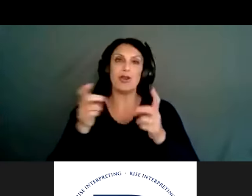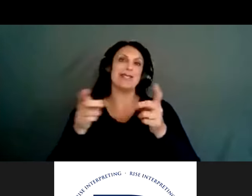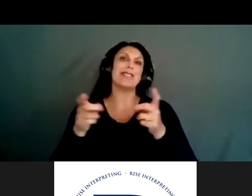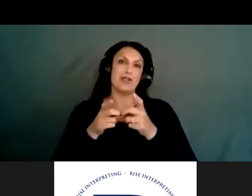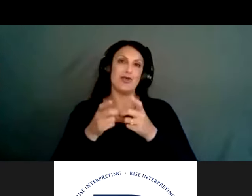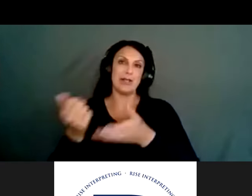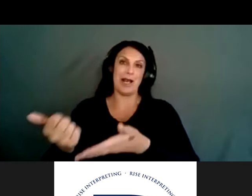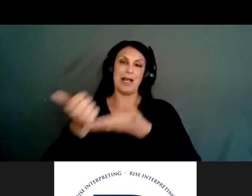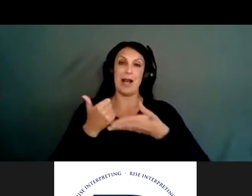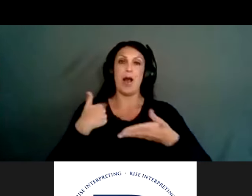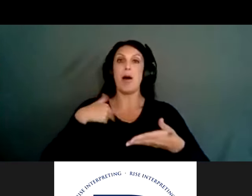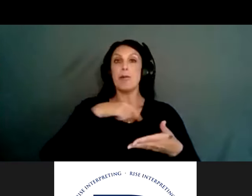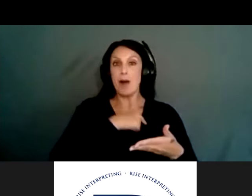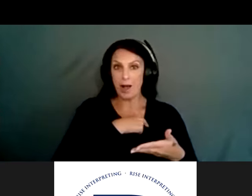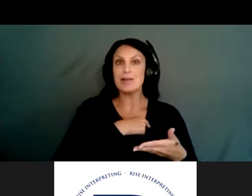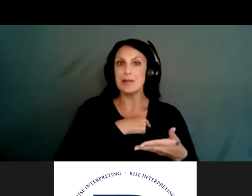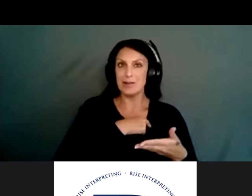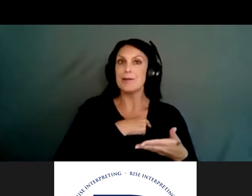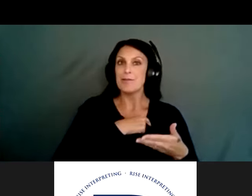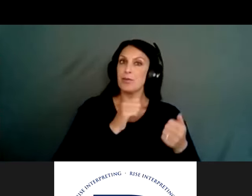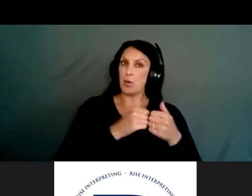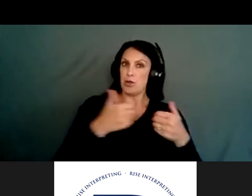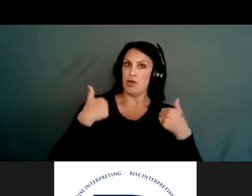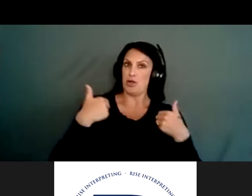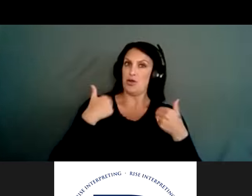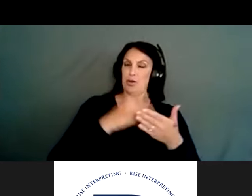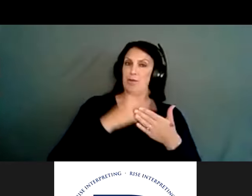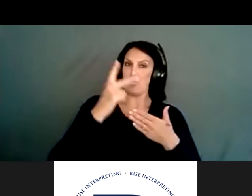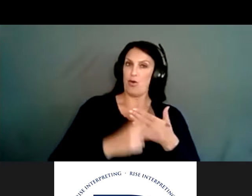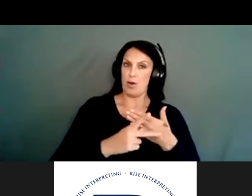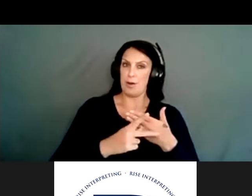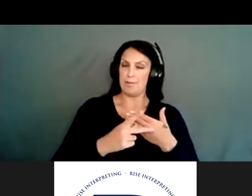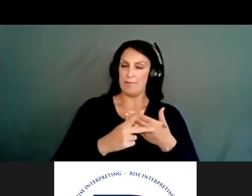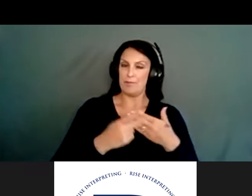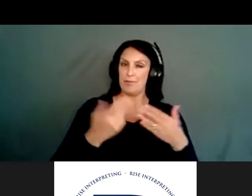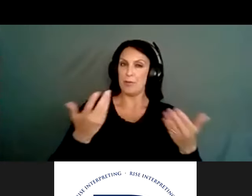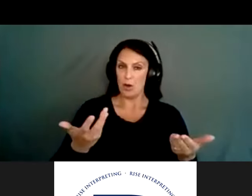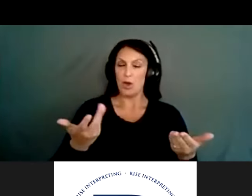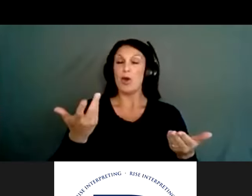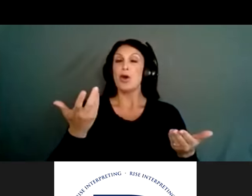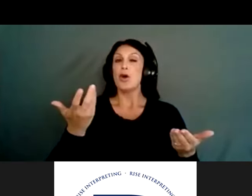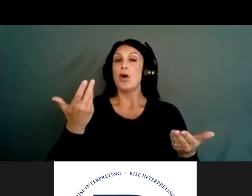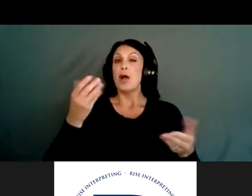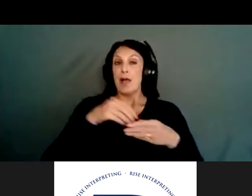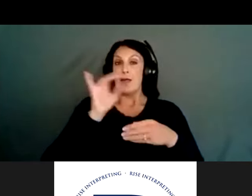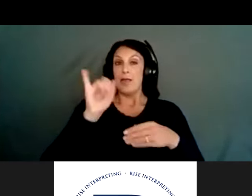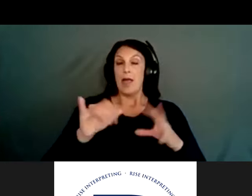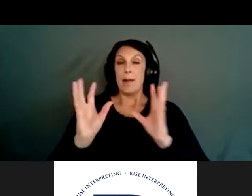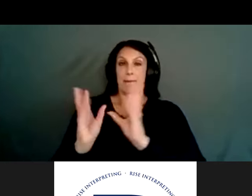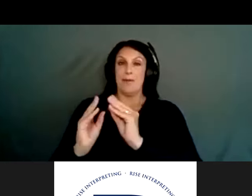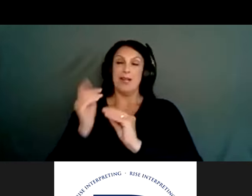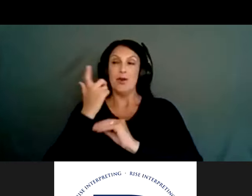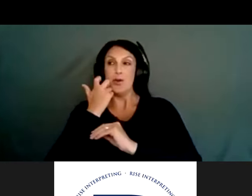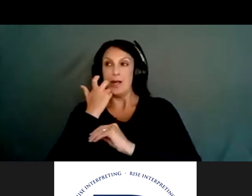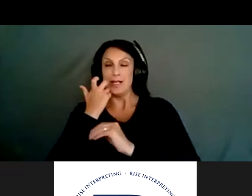existing youth programs in there. There isn't very much as kind of differs among sites. So what we were able to do in that meeting, um, we had recently